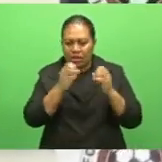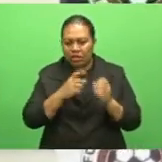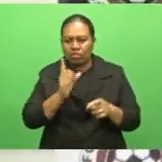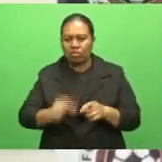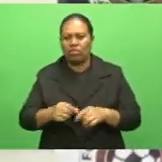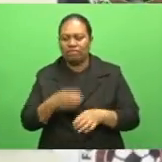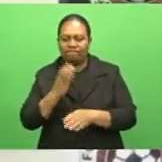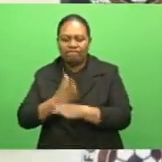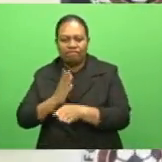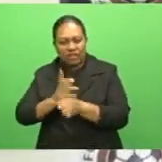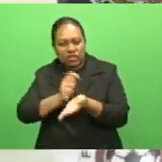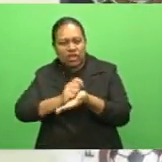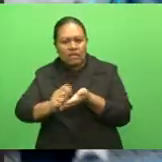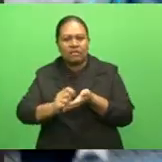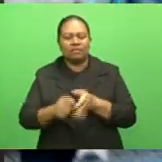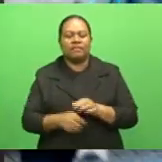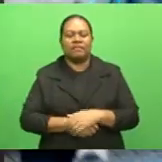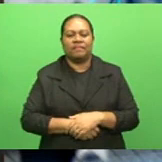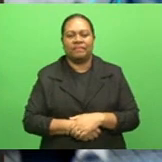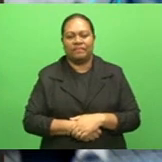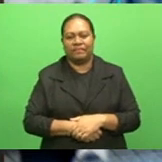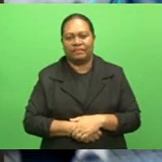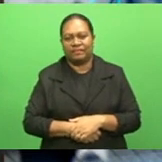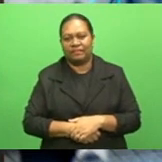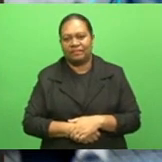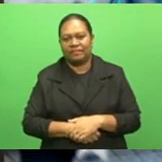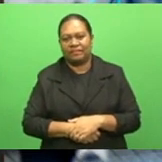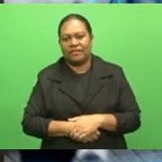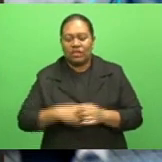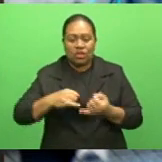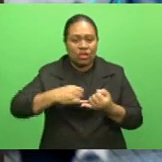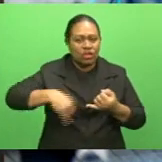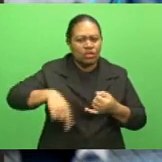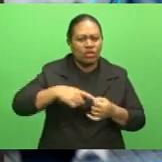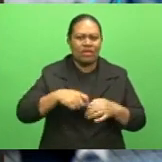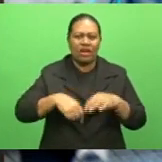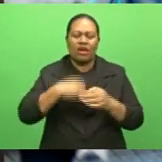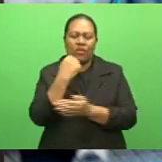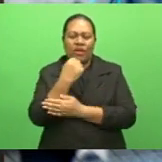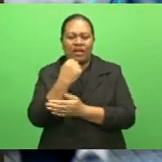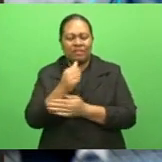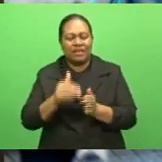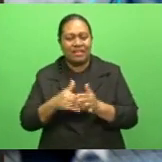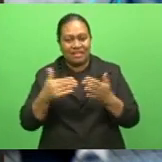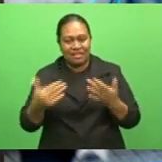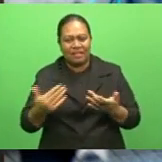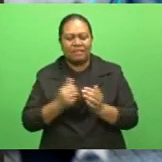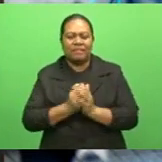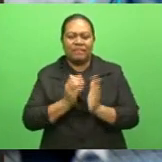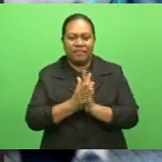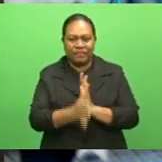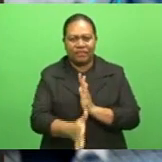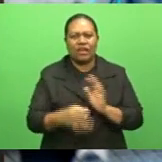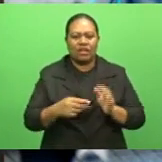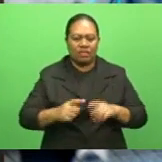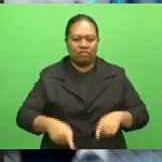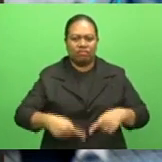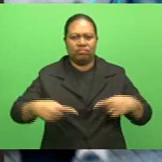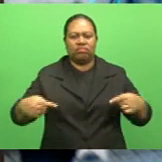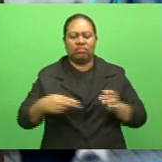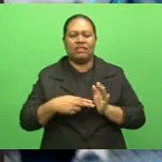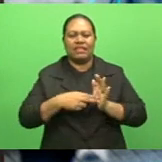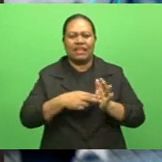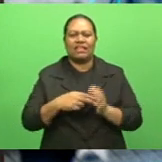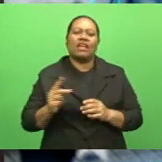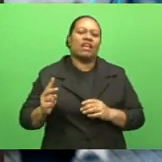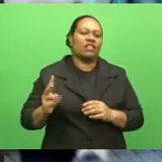a transparent and independent manner. The Suva rugby side will be going in as underdogs against Nandi in round three of the